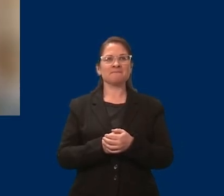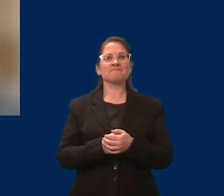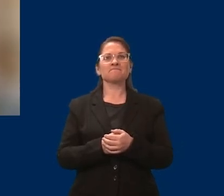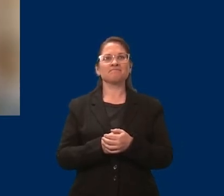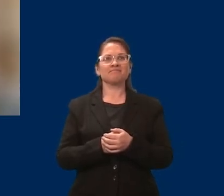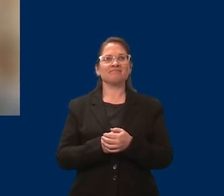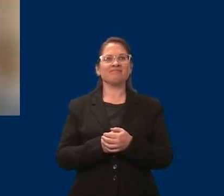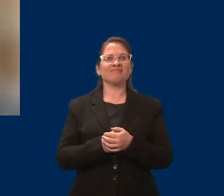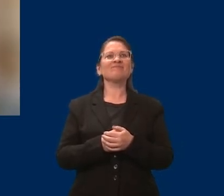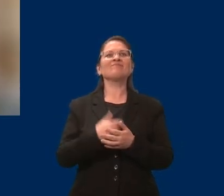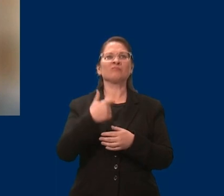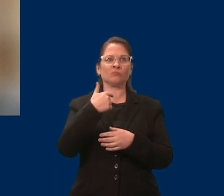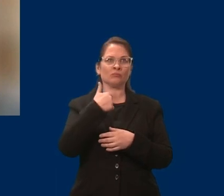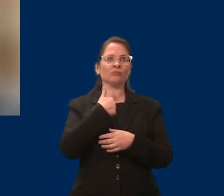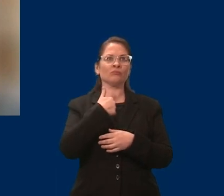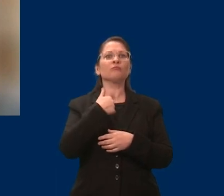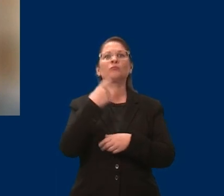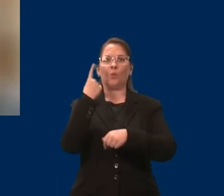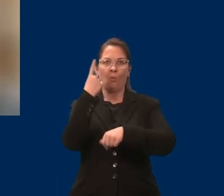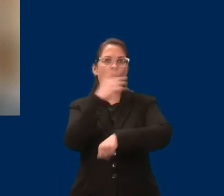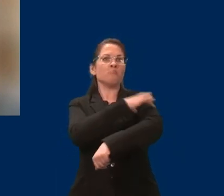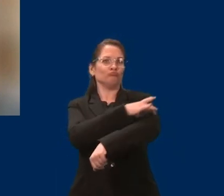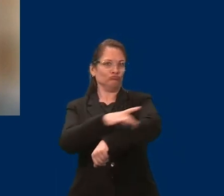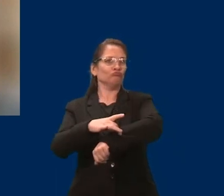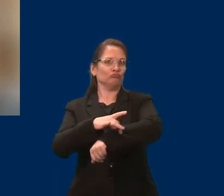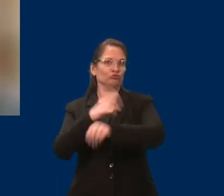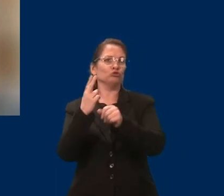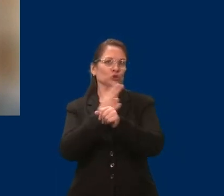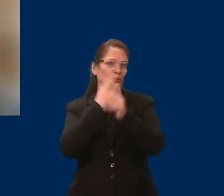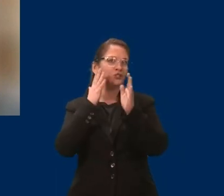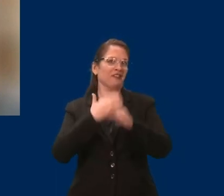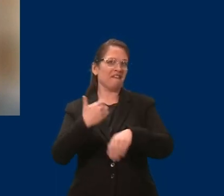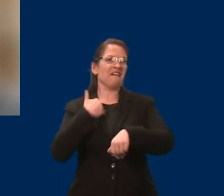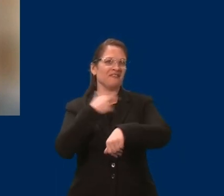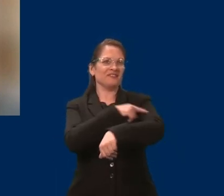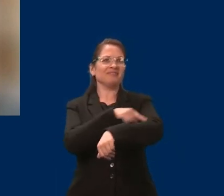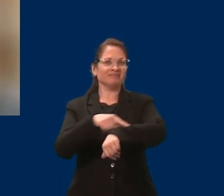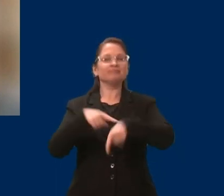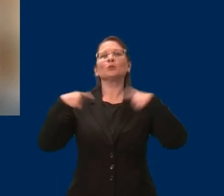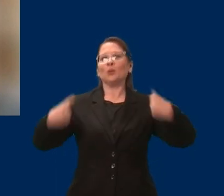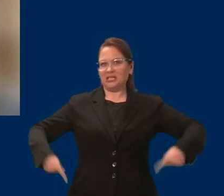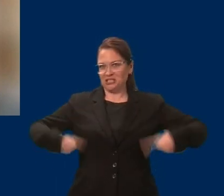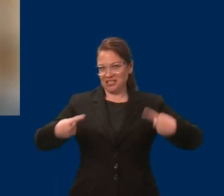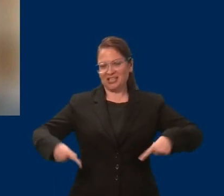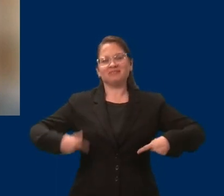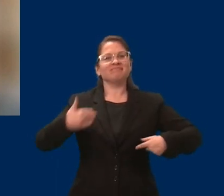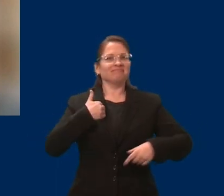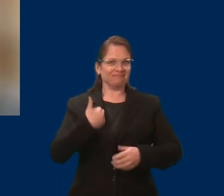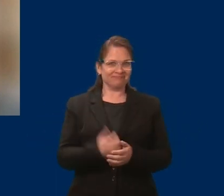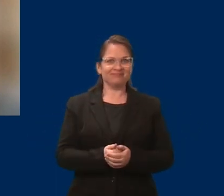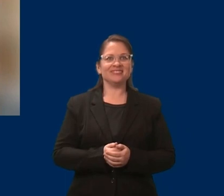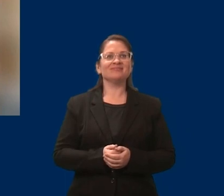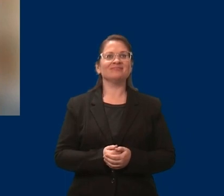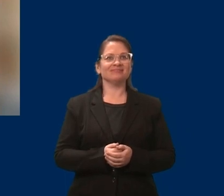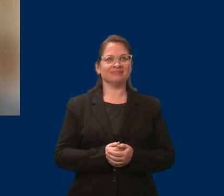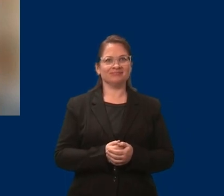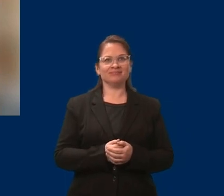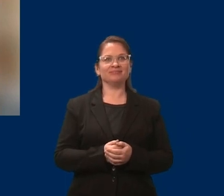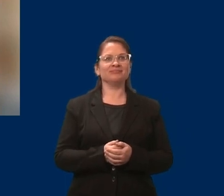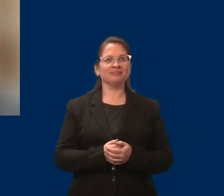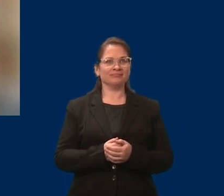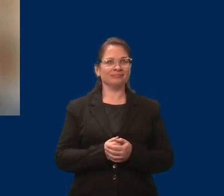one arm and hand to operate my power wheelchair as an outcome of a spinal cord injury